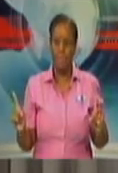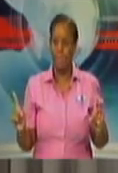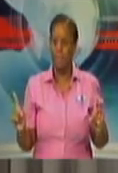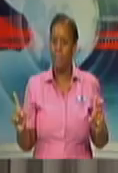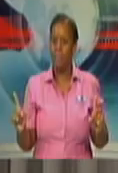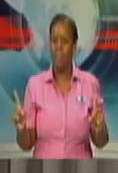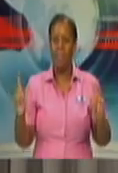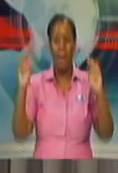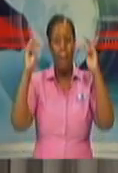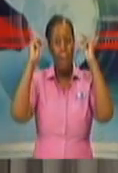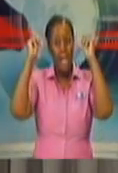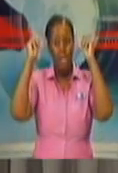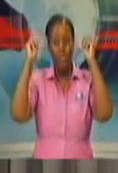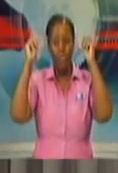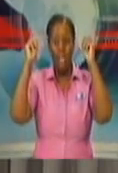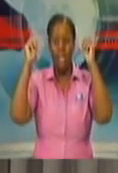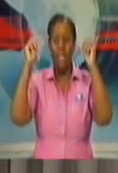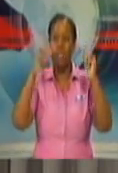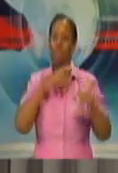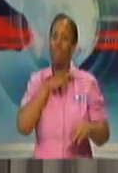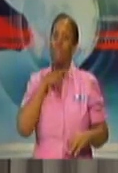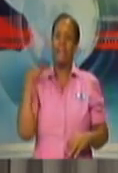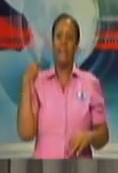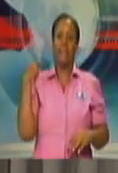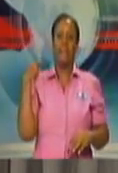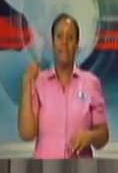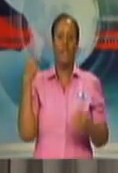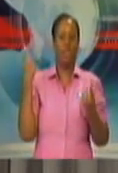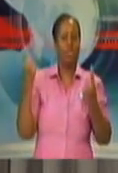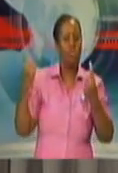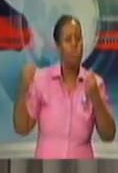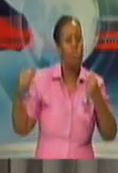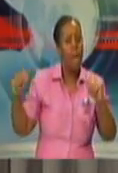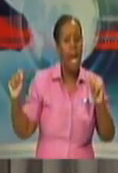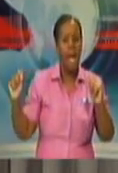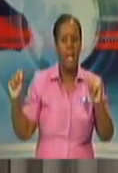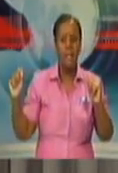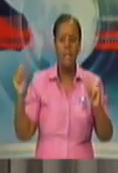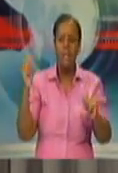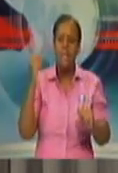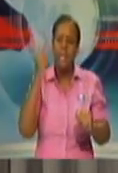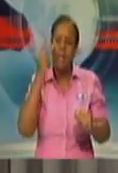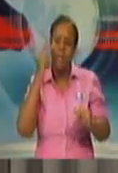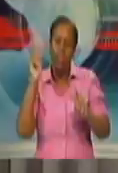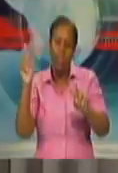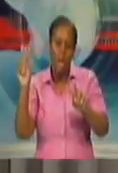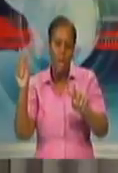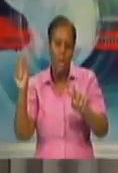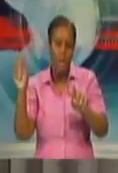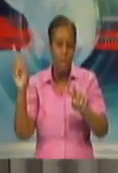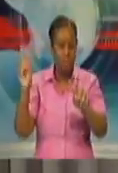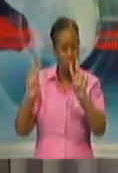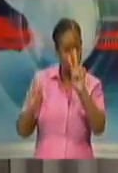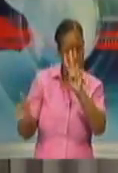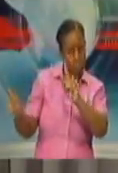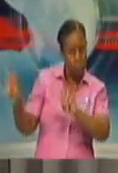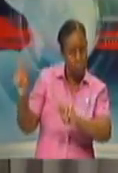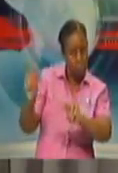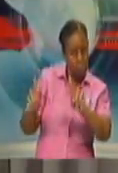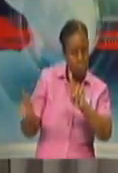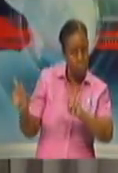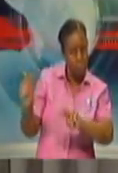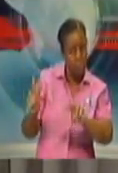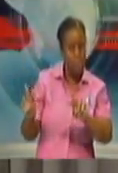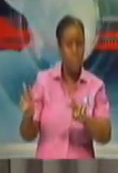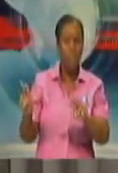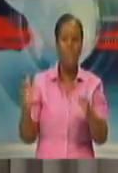analysis by product, and so that we have been monitoring closely. What I can tell you is that some of the members